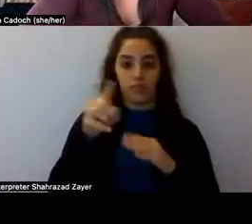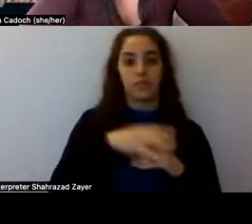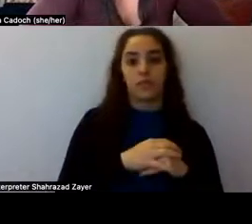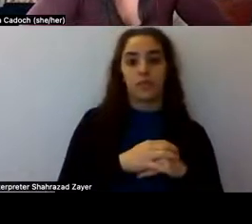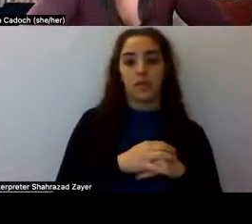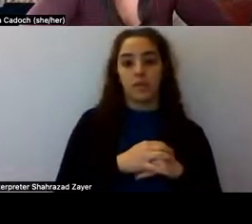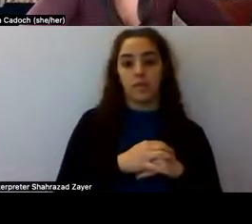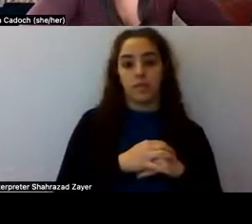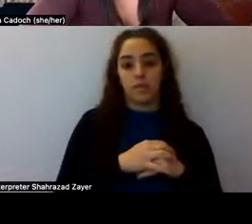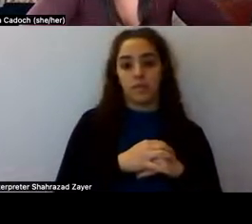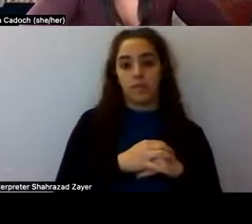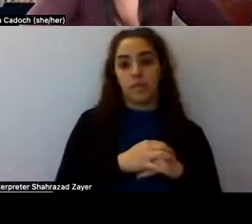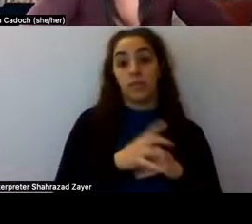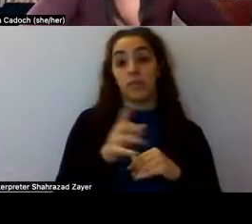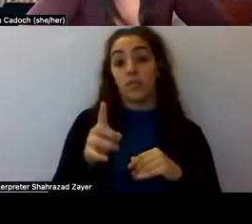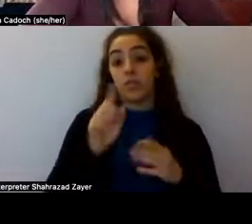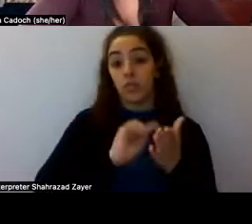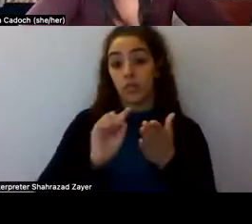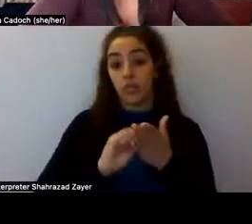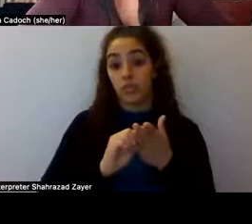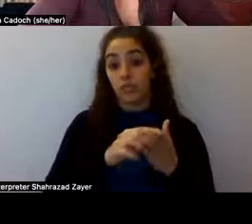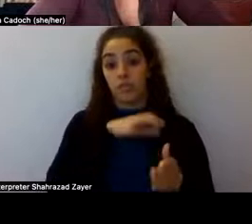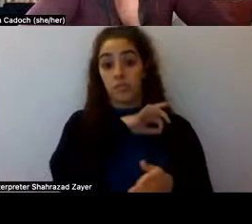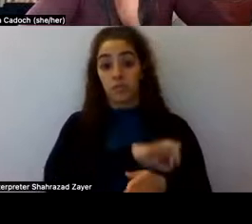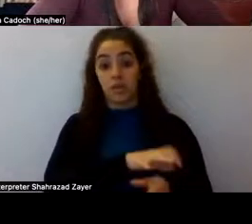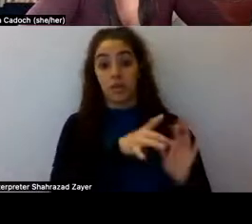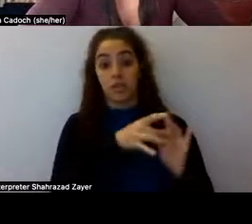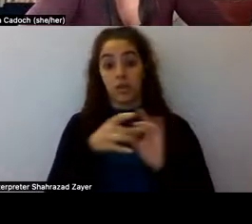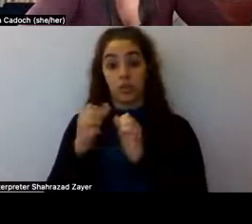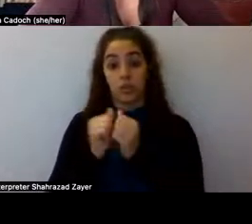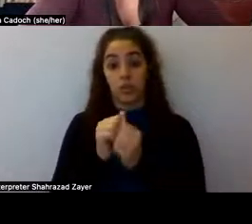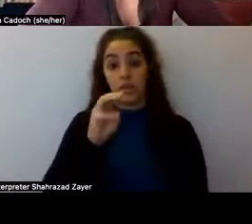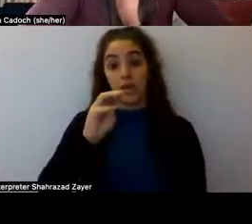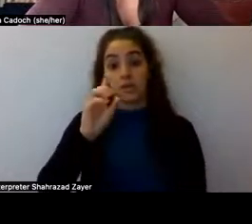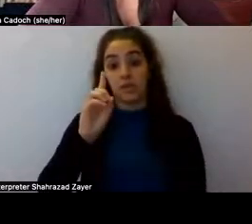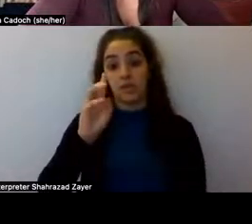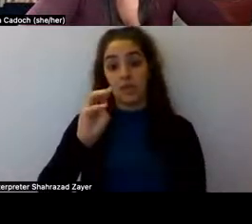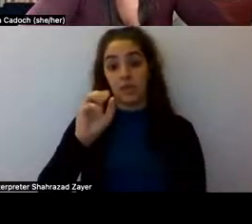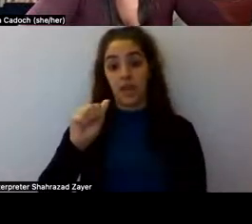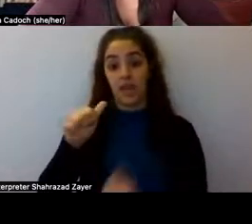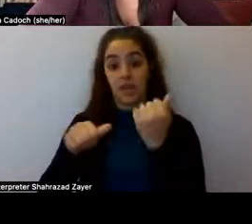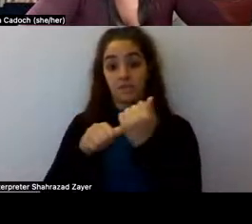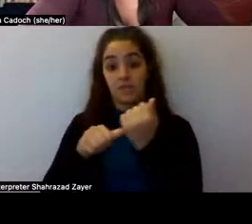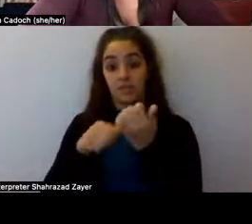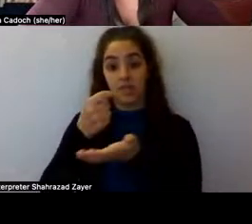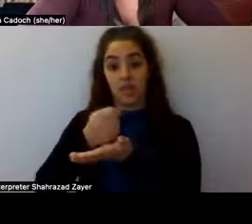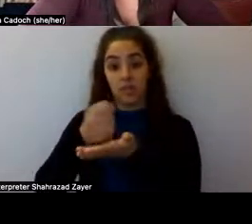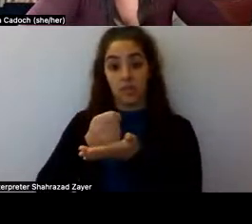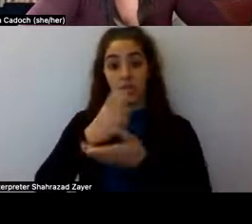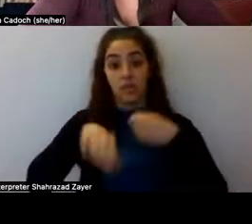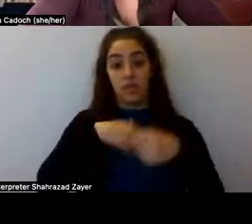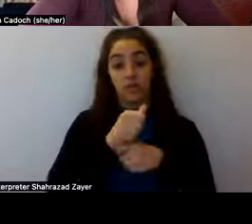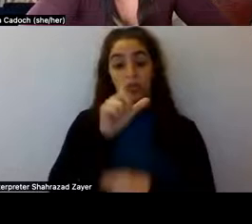Um, and it was to research the benefits of MDMA assisted therapy in 2017, um, the FDA